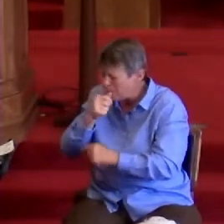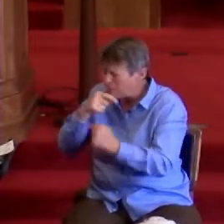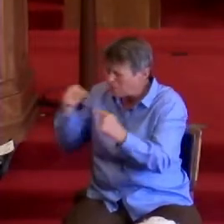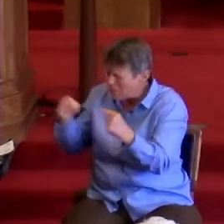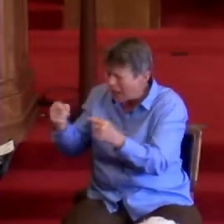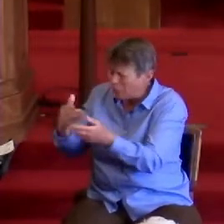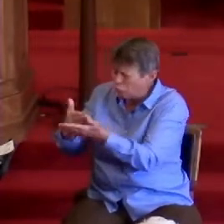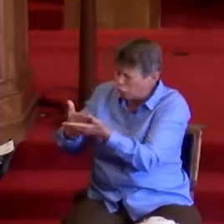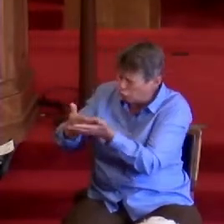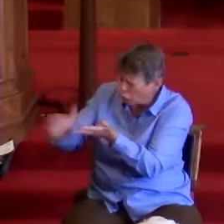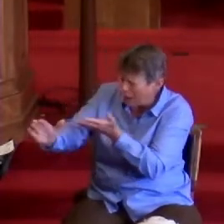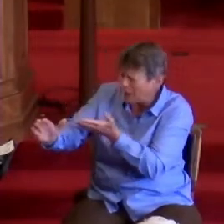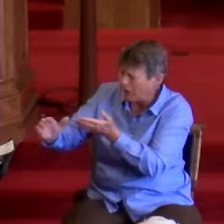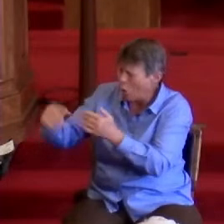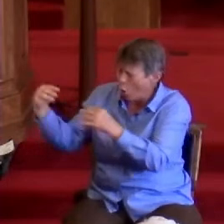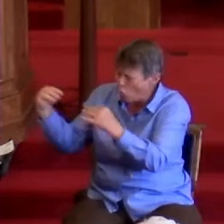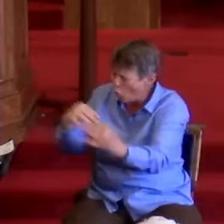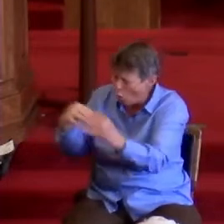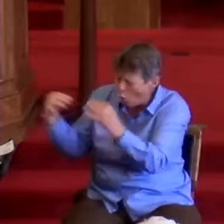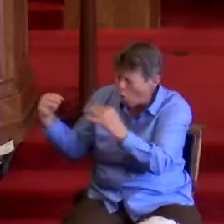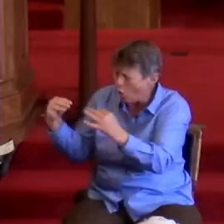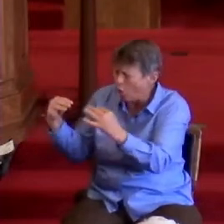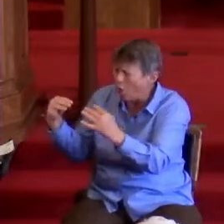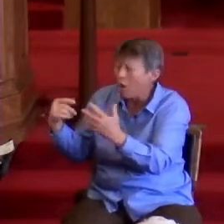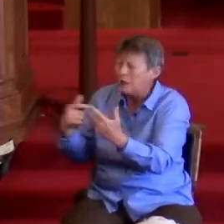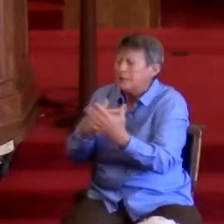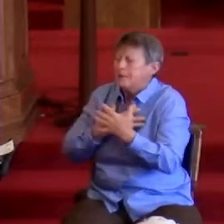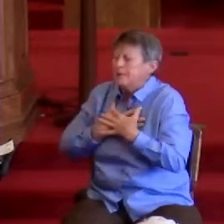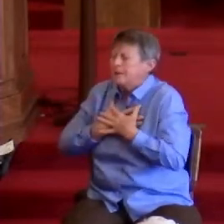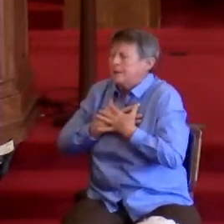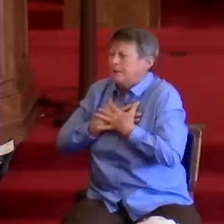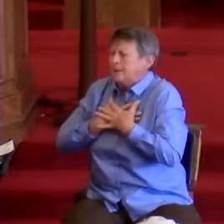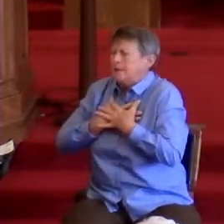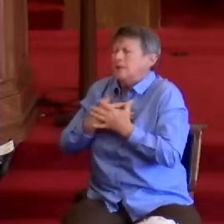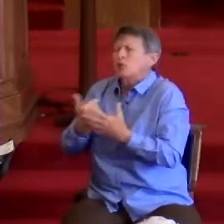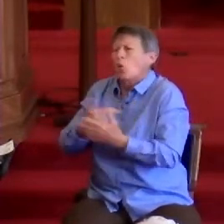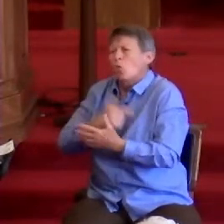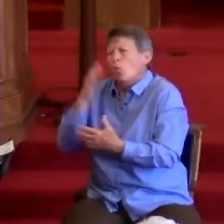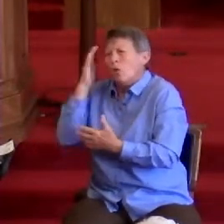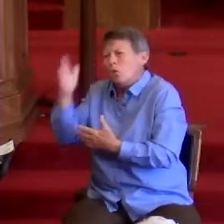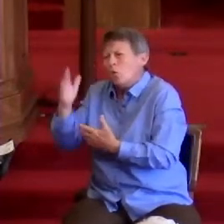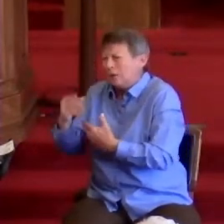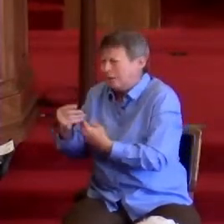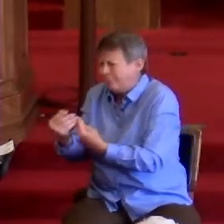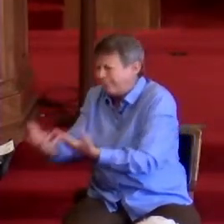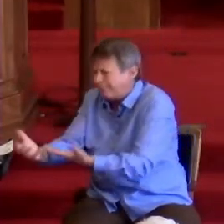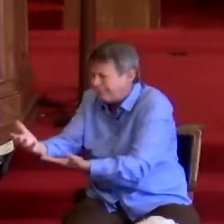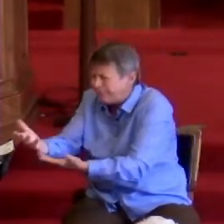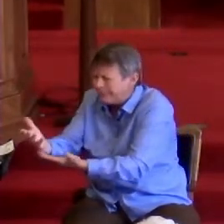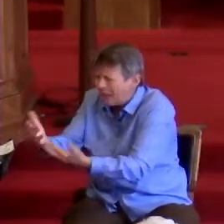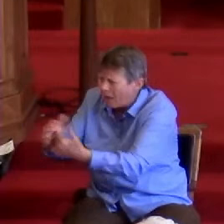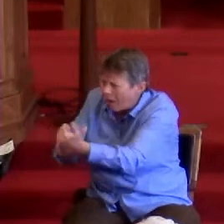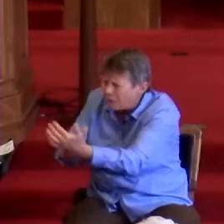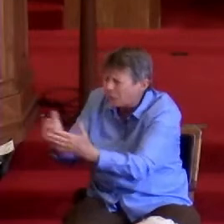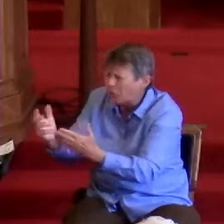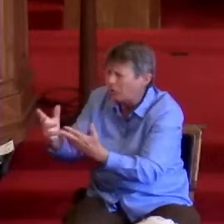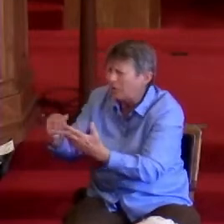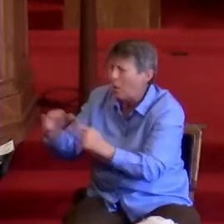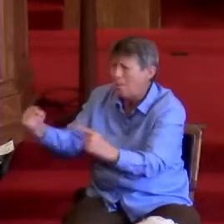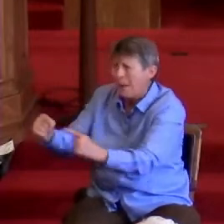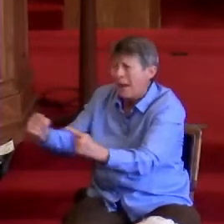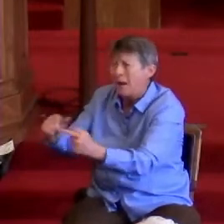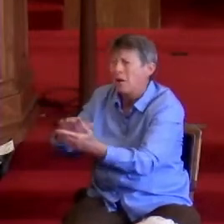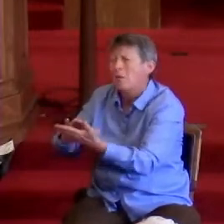rejection of war, so that we may reach out our hands to comfort them and turn their pain into